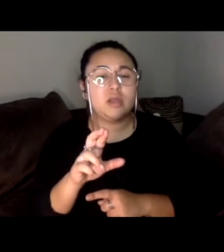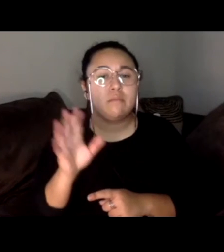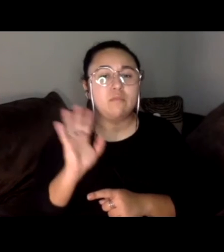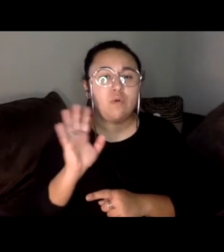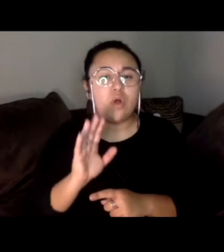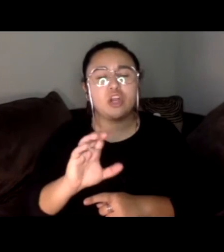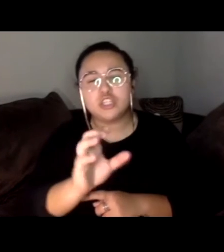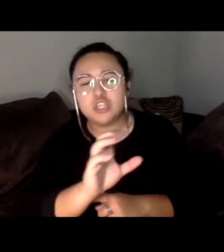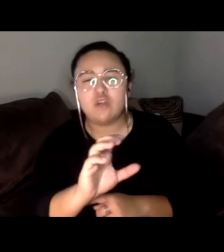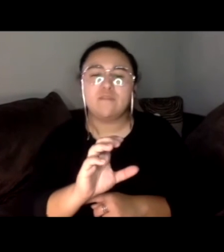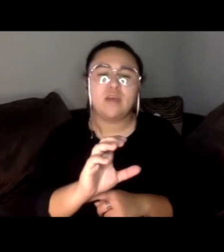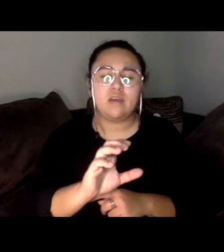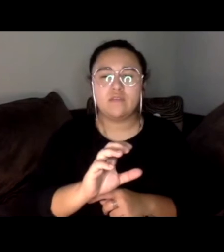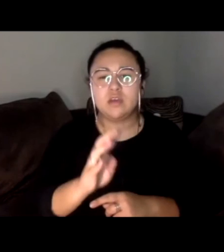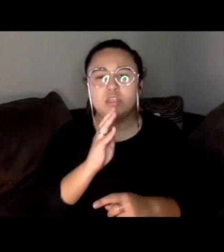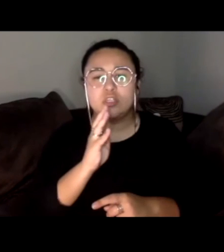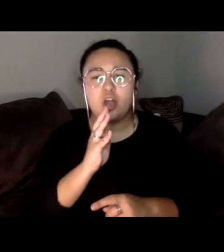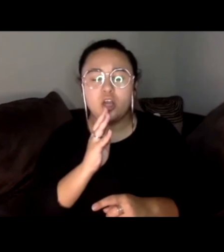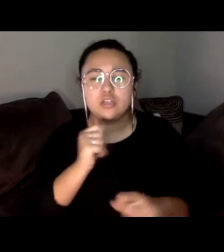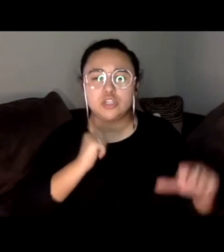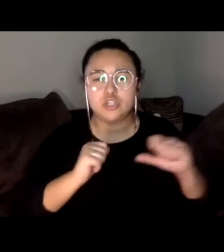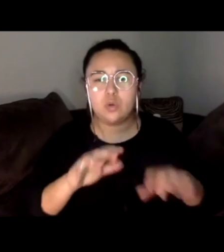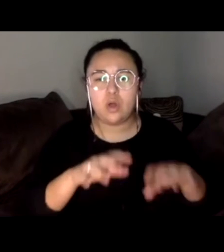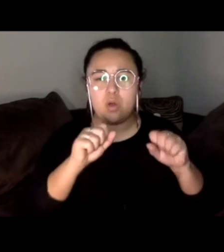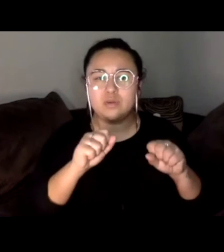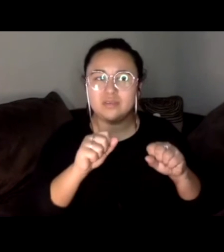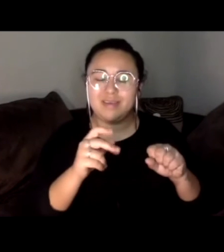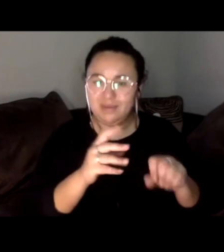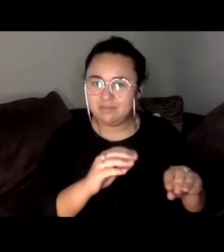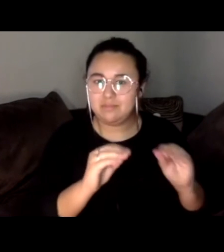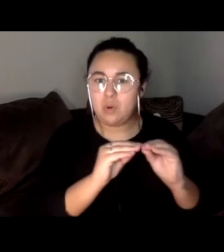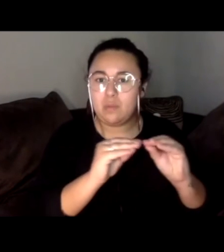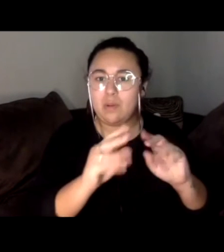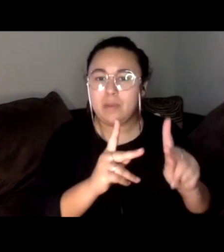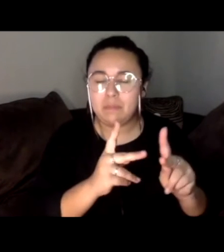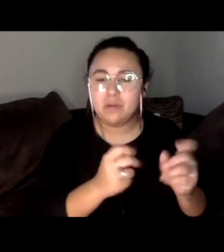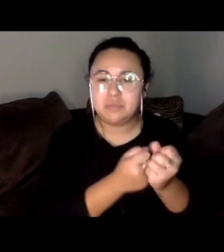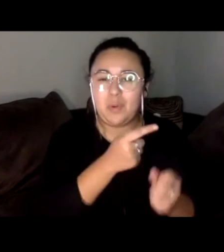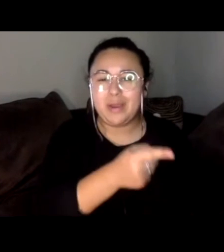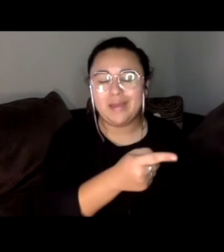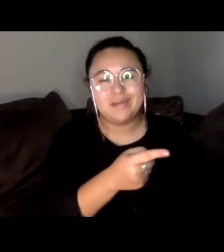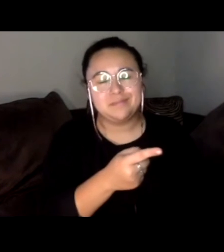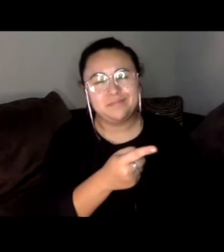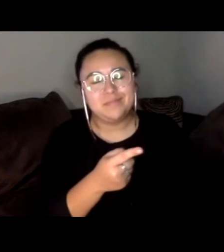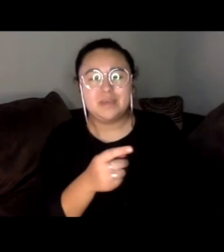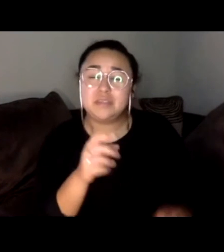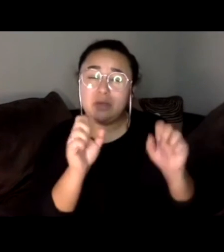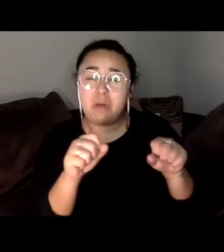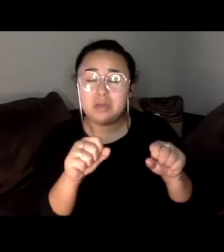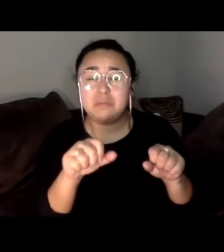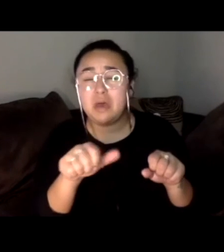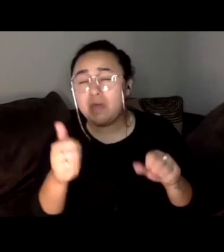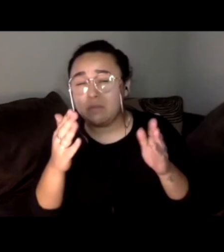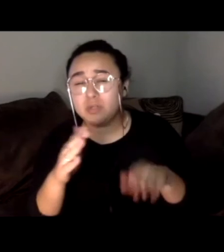there is more and more momentum building behind him. So the likelihood of somebody else on the ballot, either a Democrat or a Green Party candidate, or